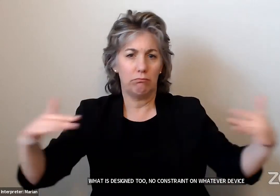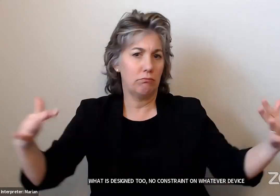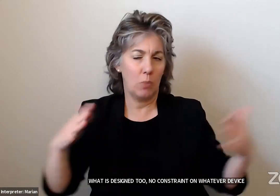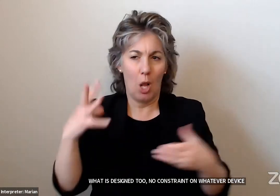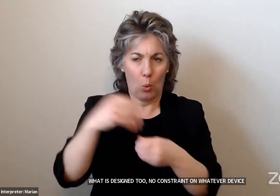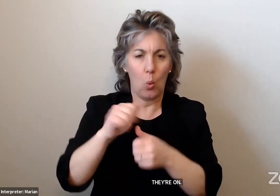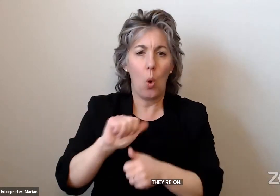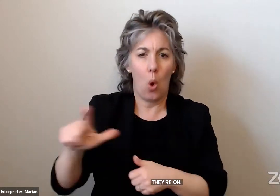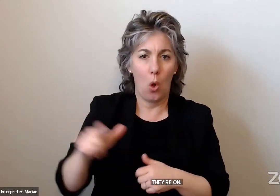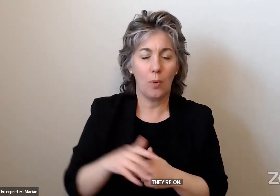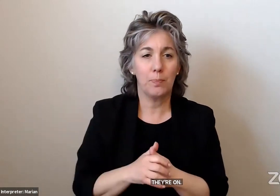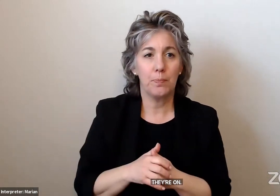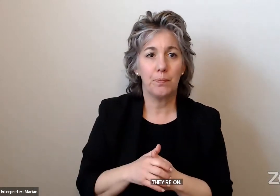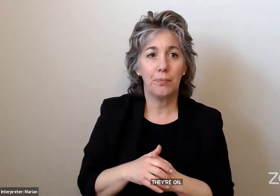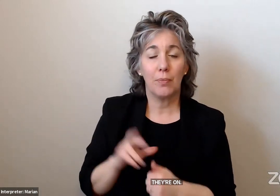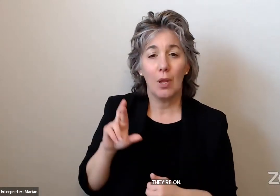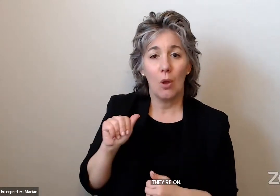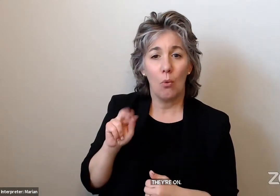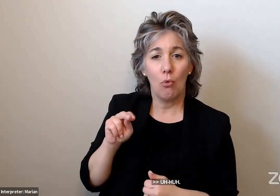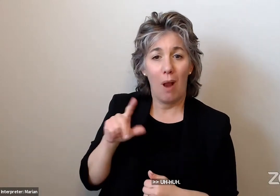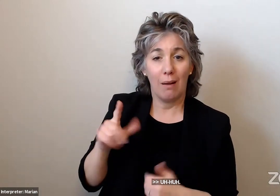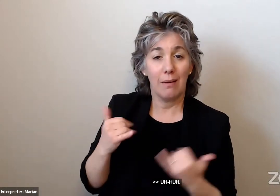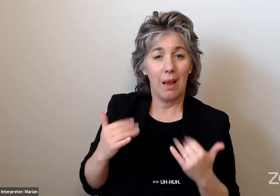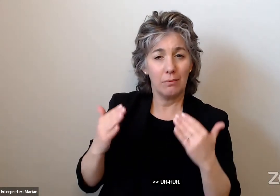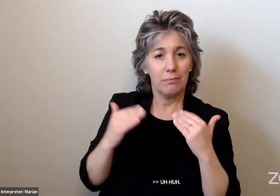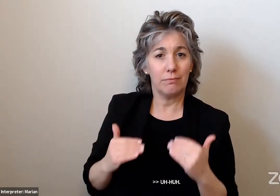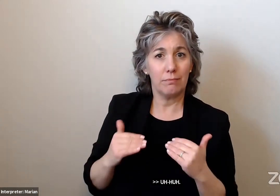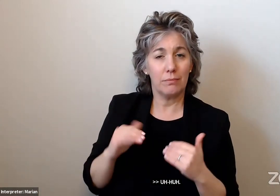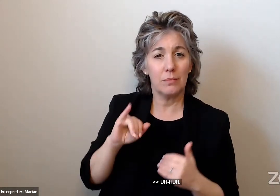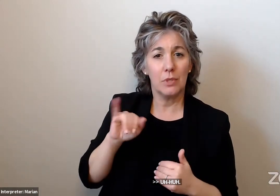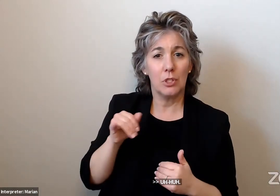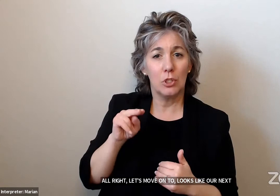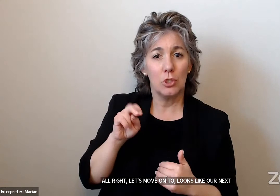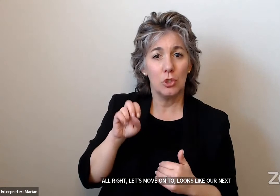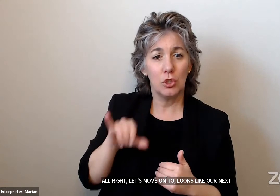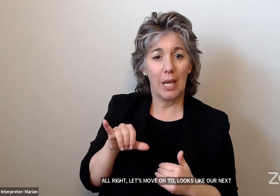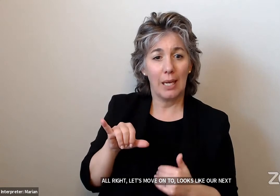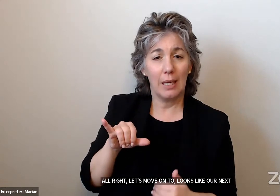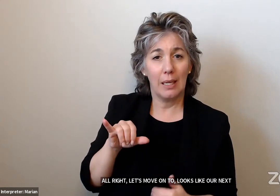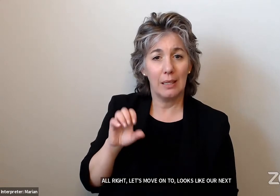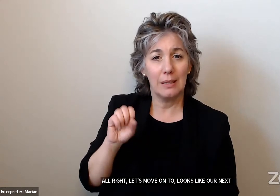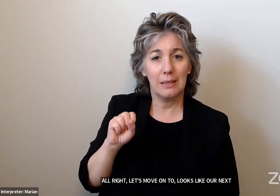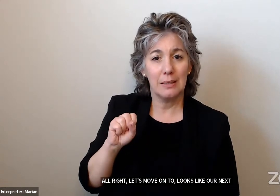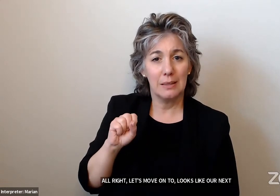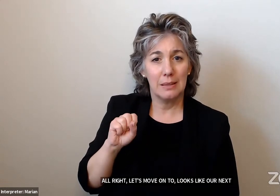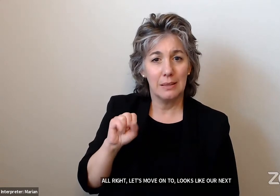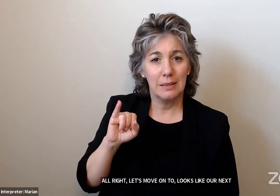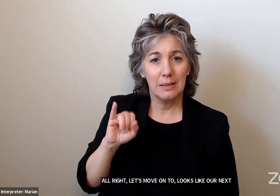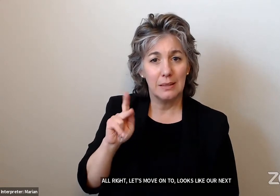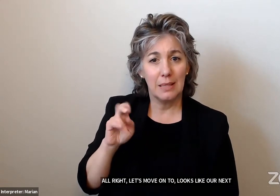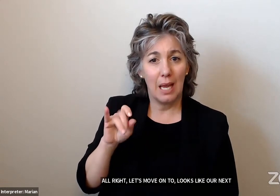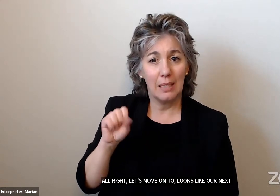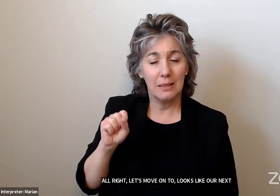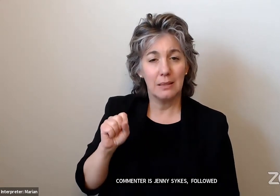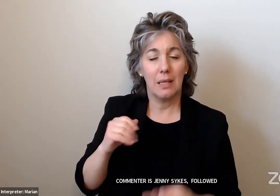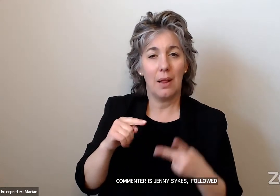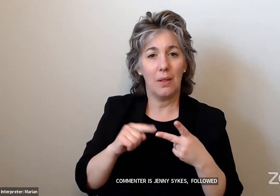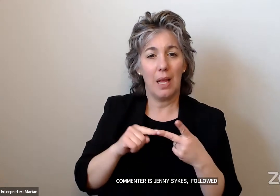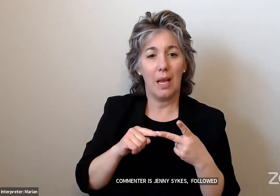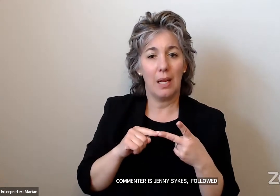All right. Let's move on to – it looks like our next commenter is Jenny Sykes. And Jenny will be followed by Heather Sturgill.